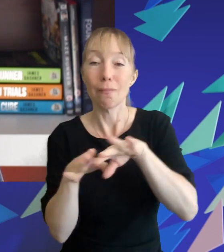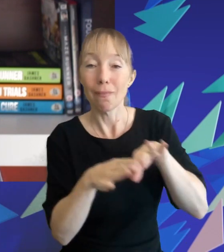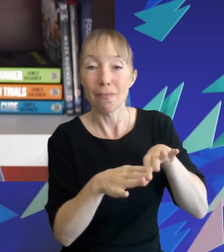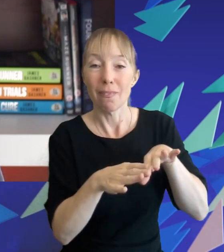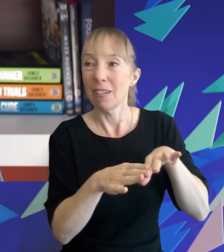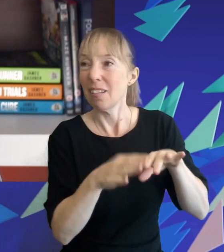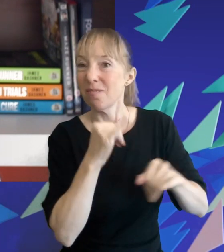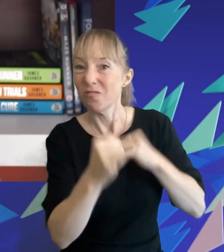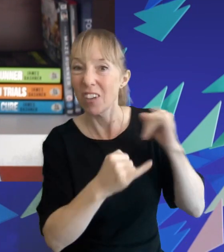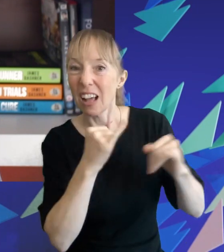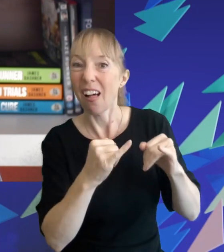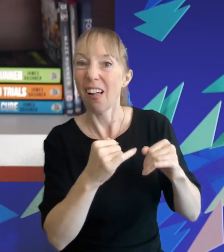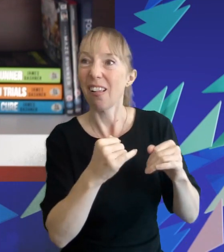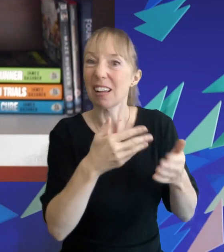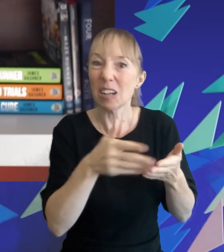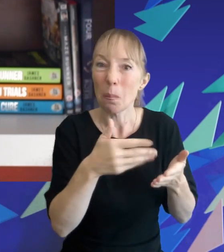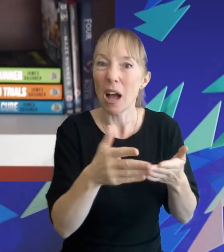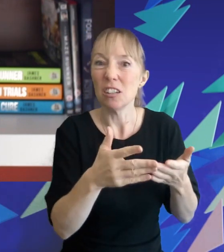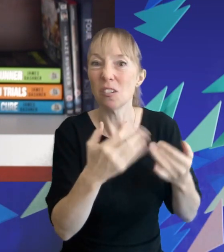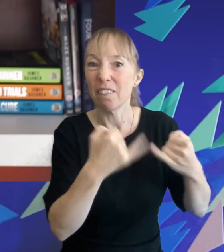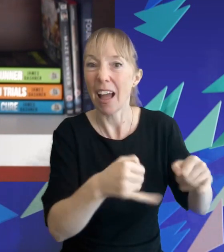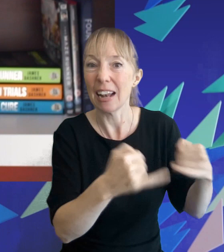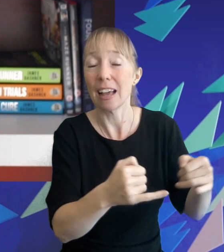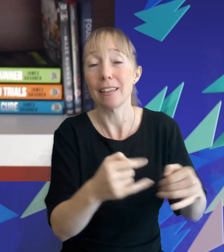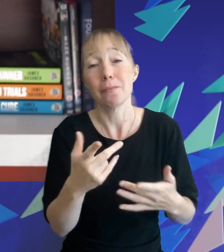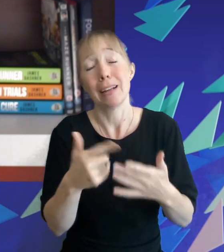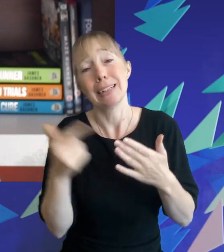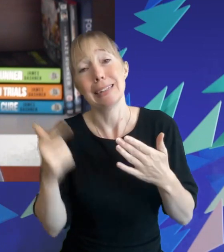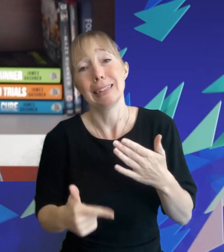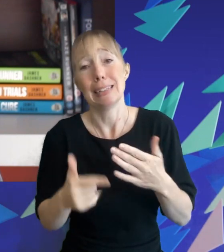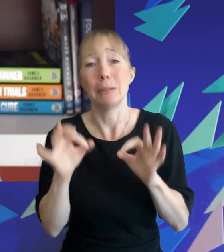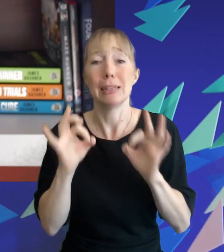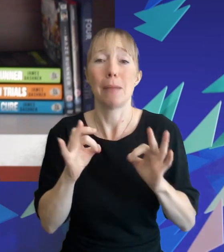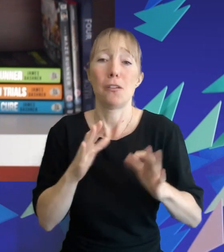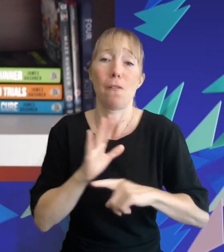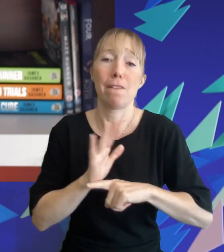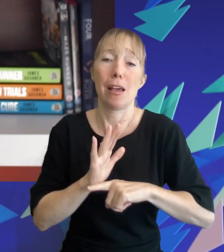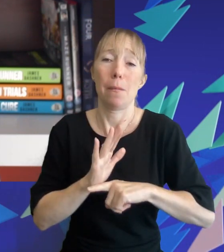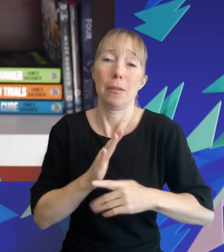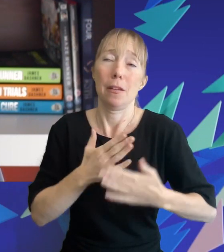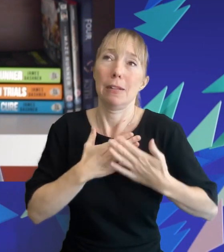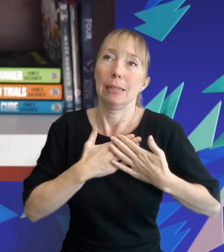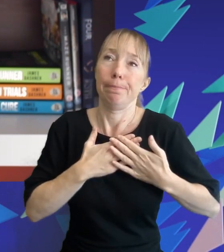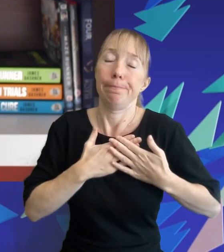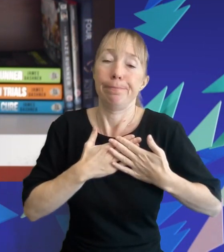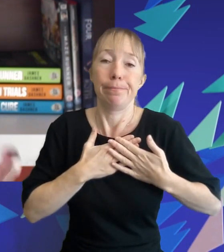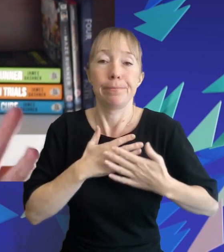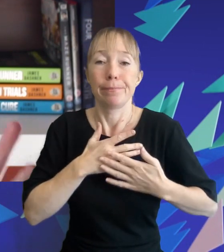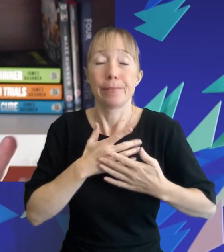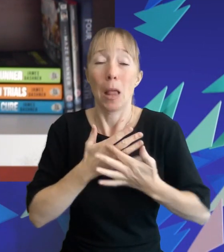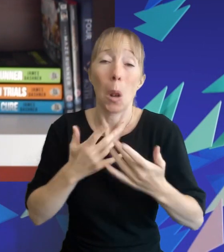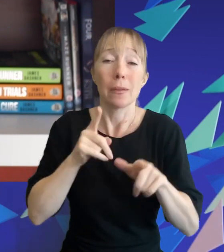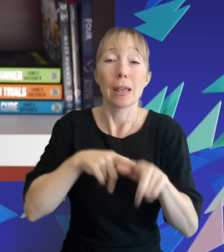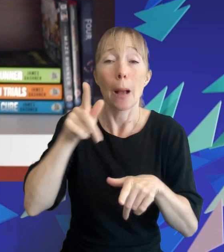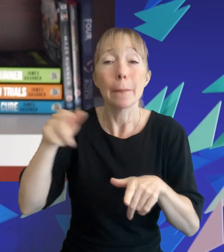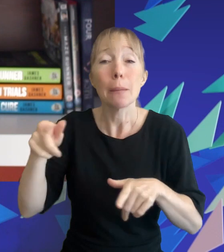commercial downfalls of the genre these deeply special films have touched the lives of many young people around the world and whilst they may not be the best